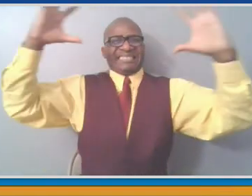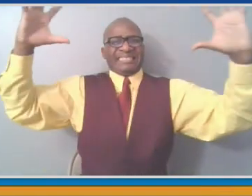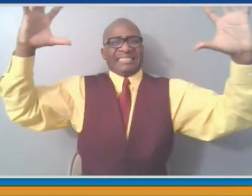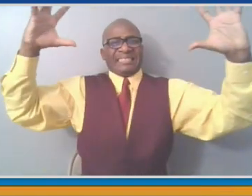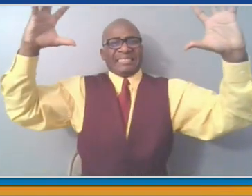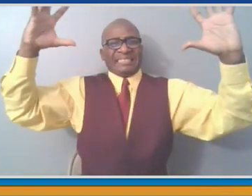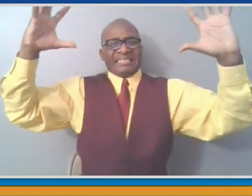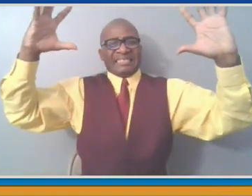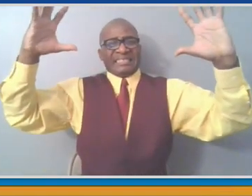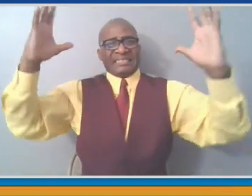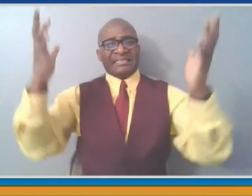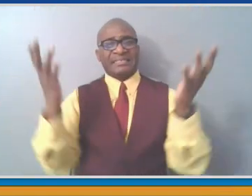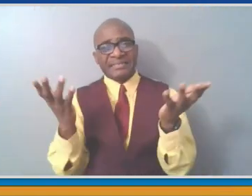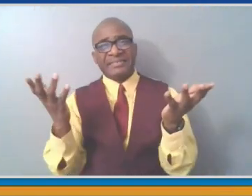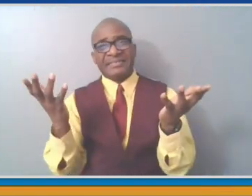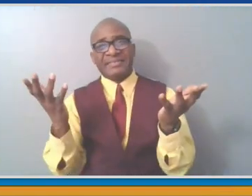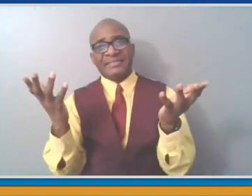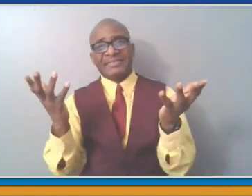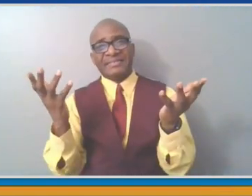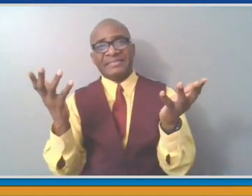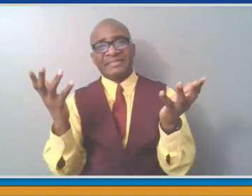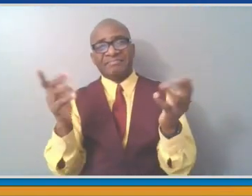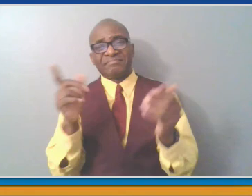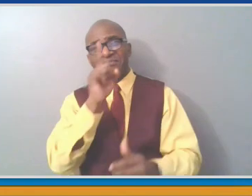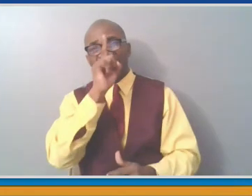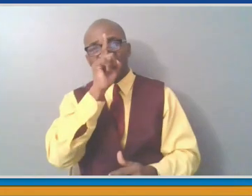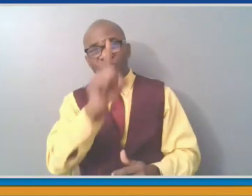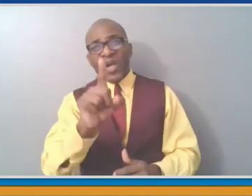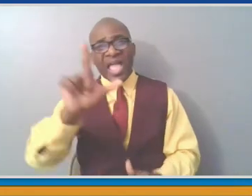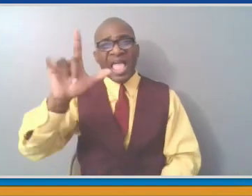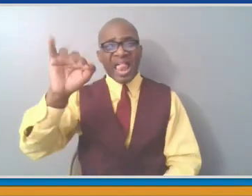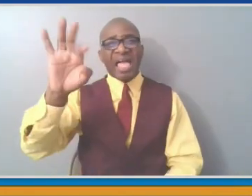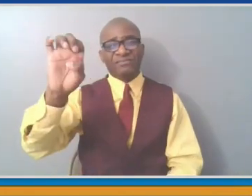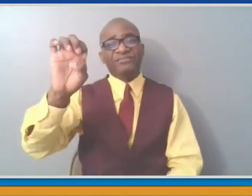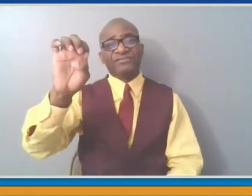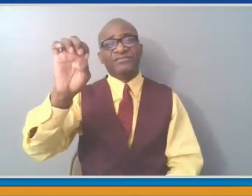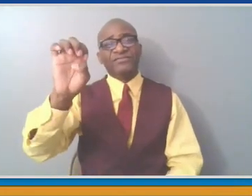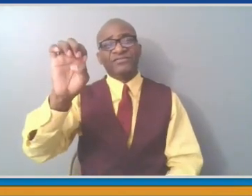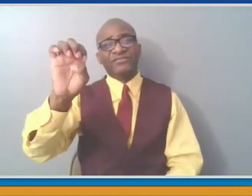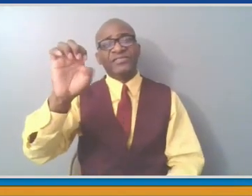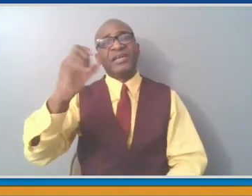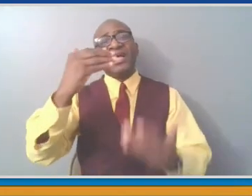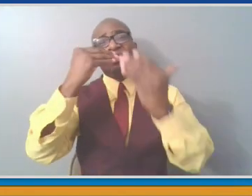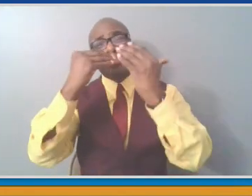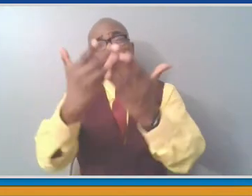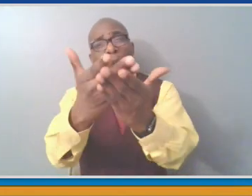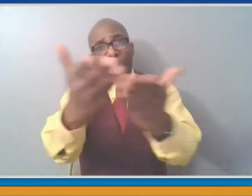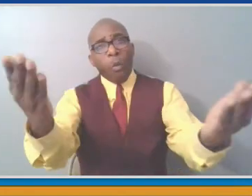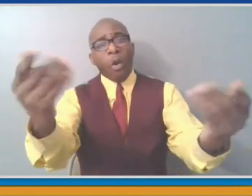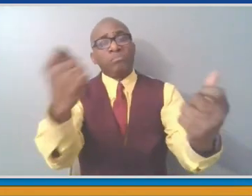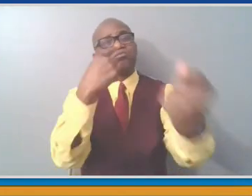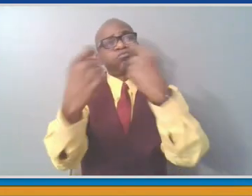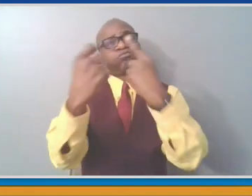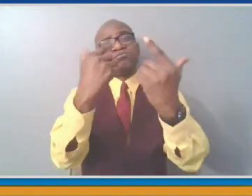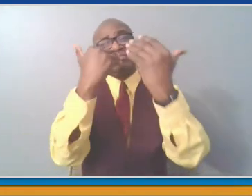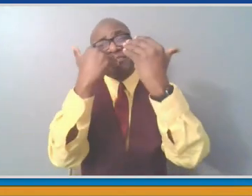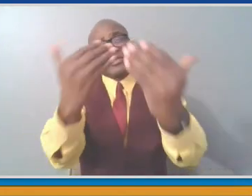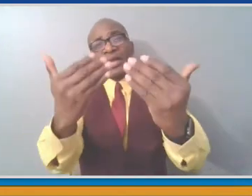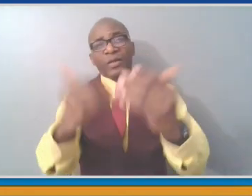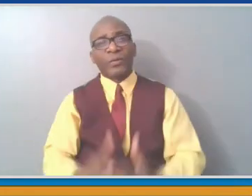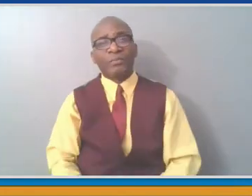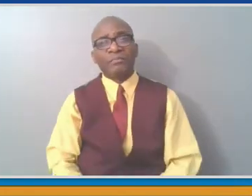to Catherine Chaffee. We'll be happy to answer it offline. We will be back on Thursday at two o'clock to give the the end of the week update.